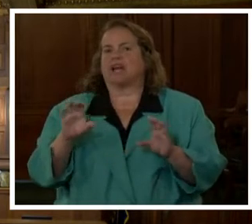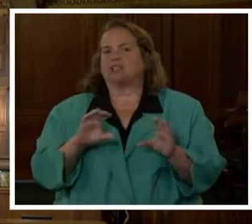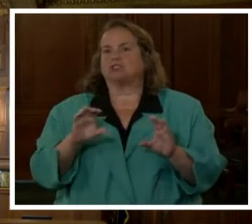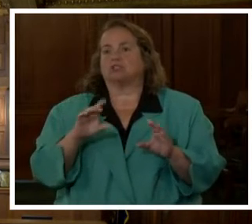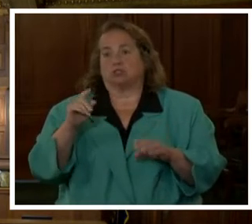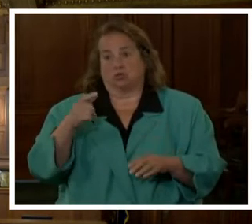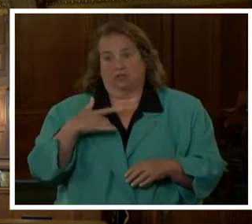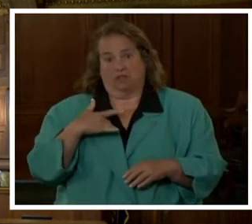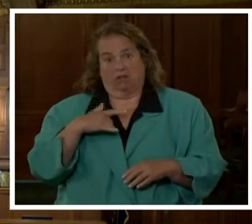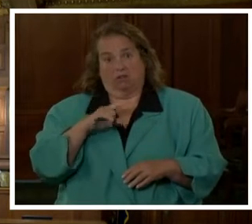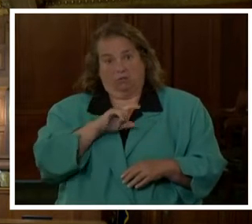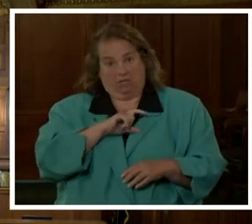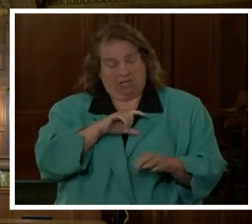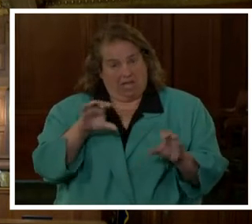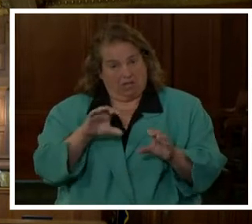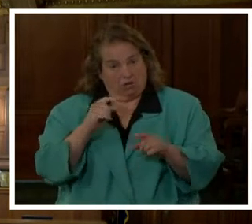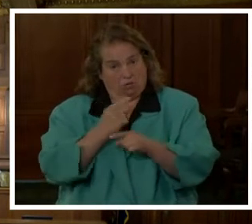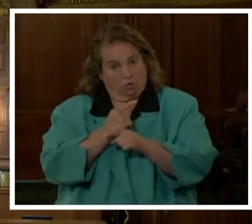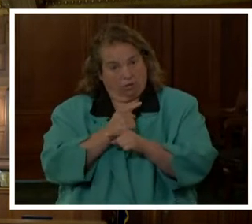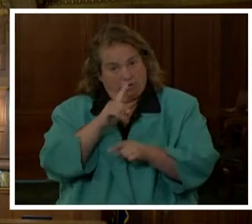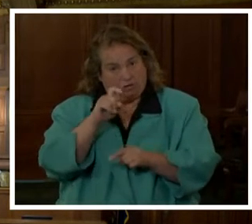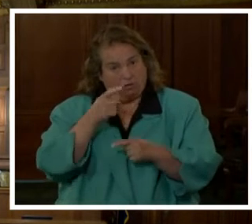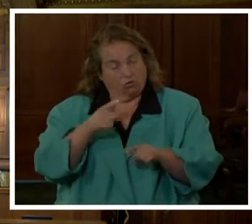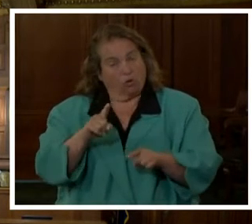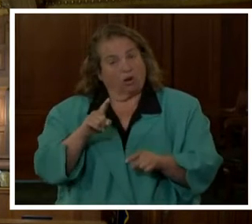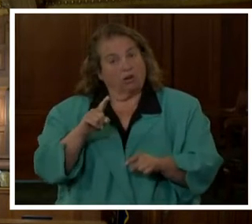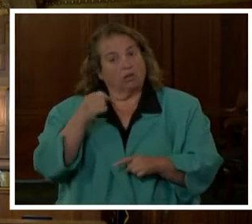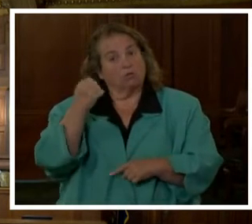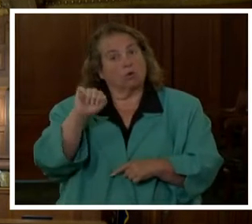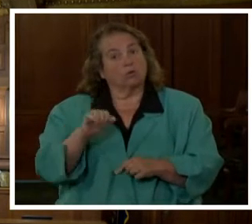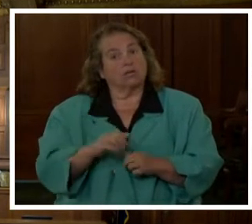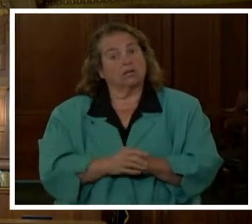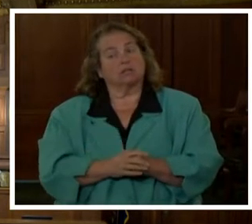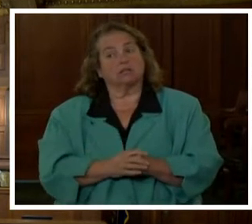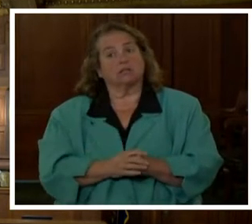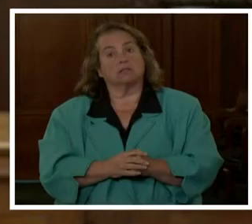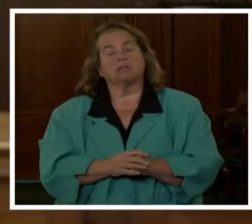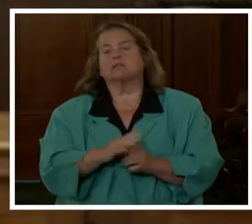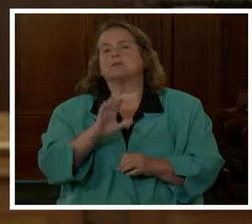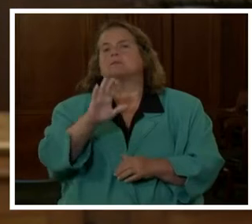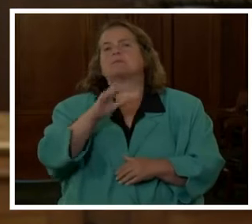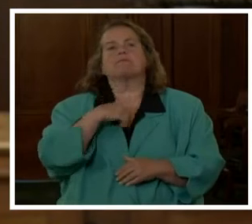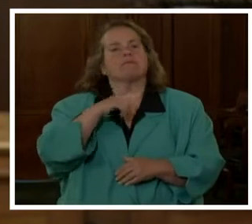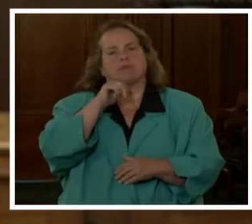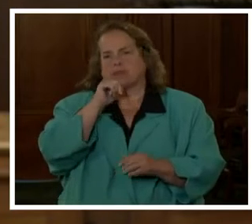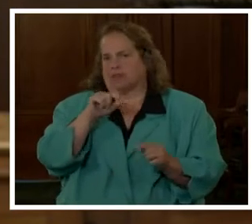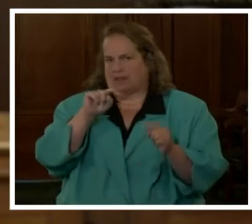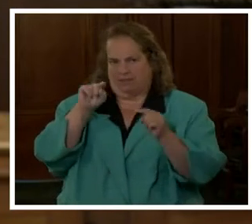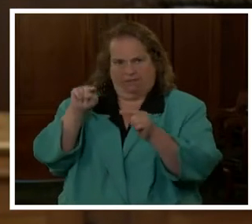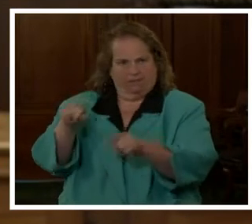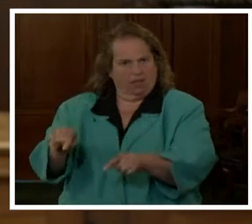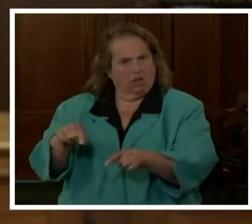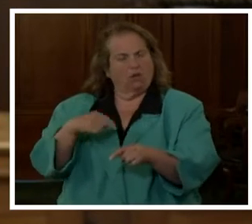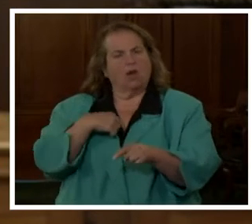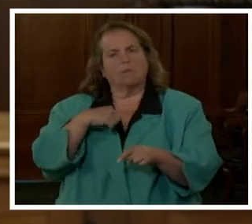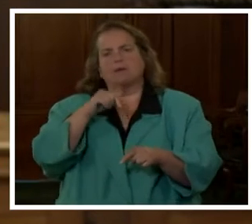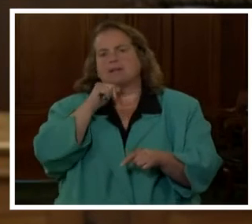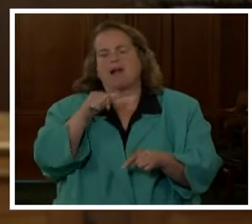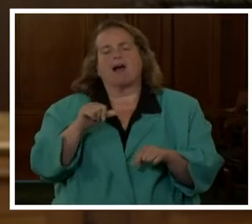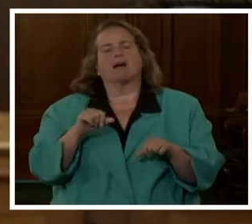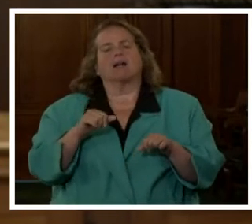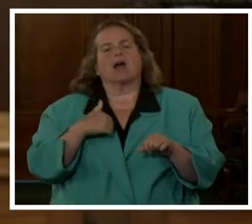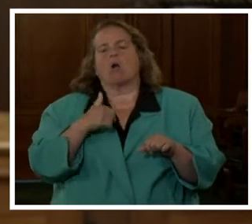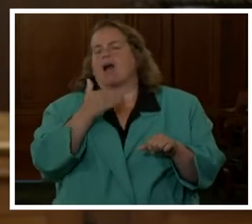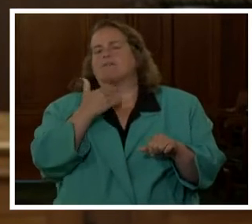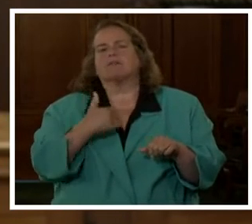misconduct Not being down there, I'm not inclined to say.